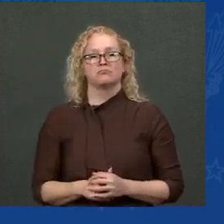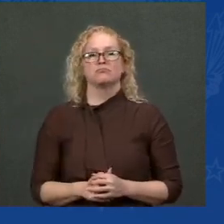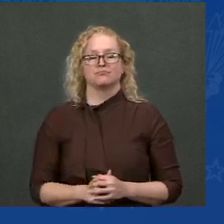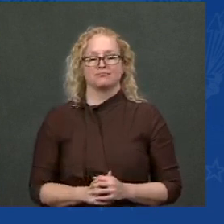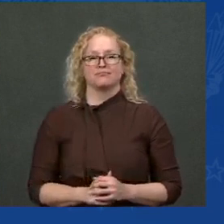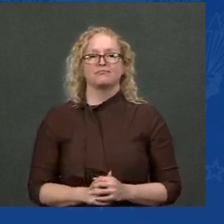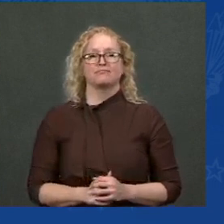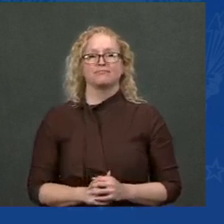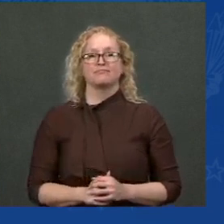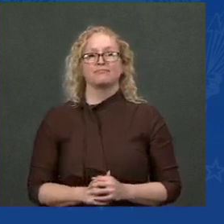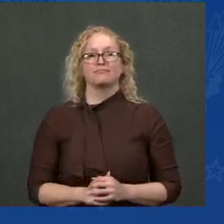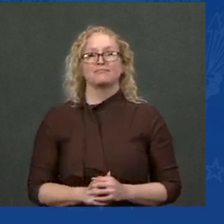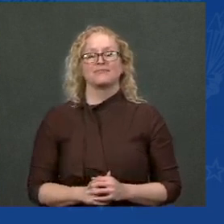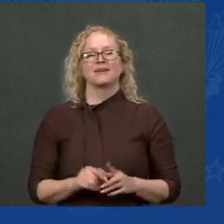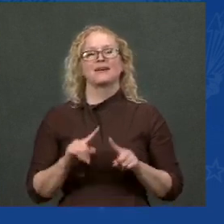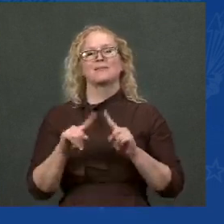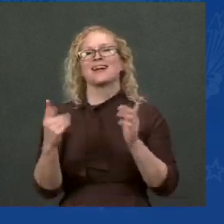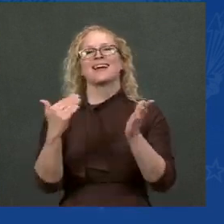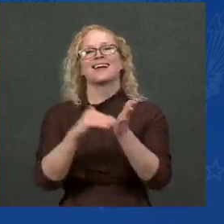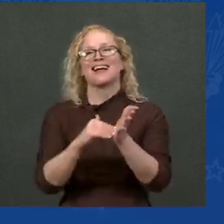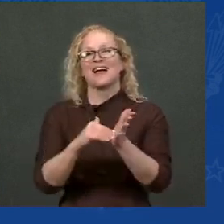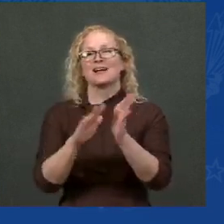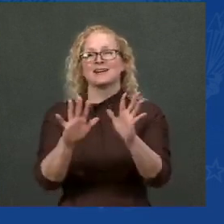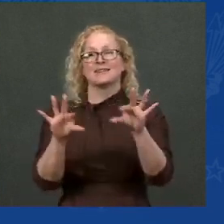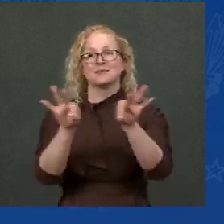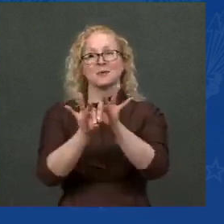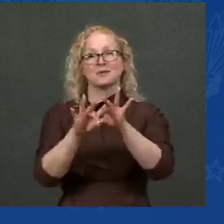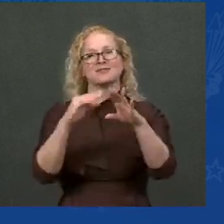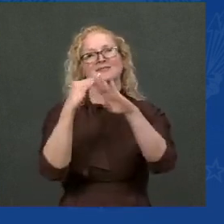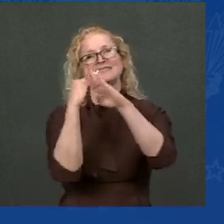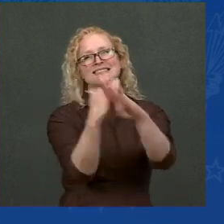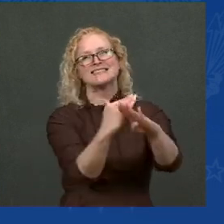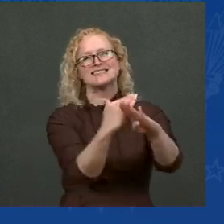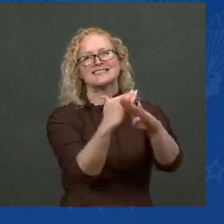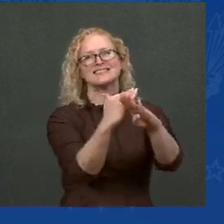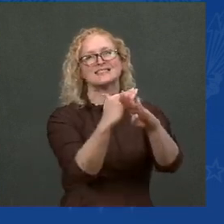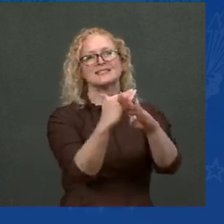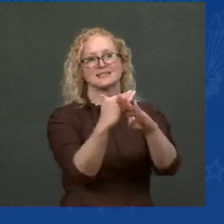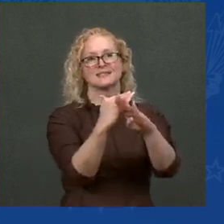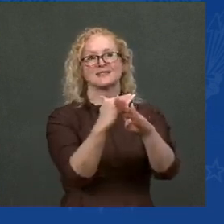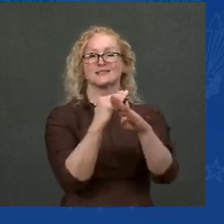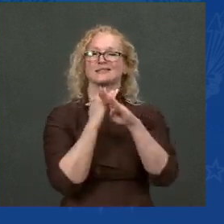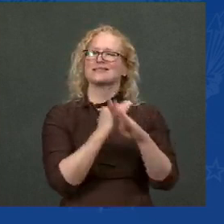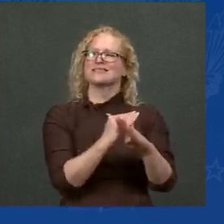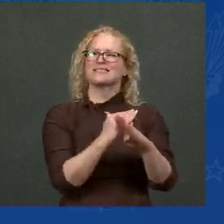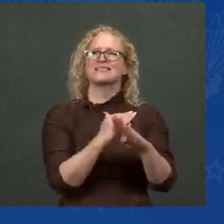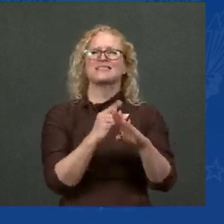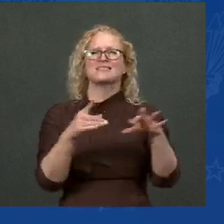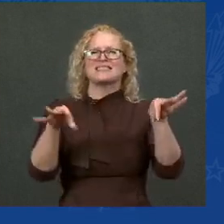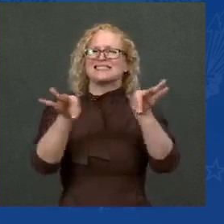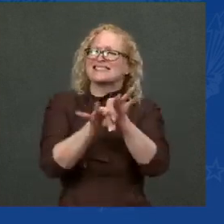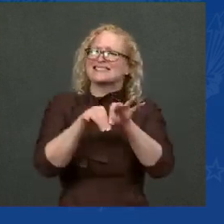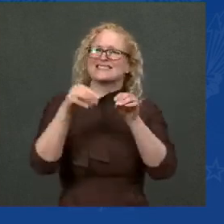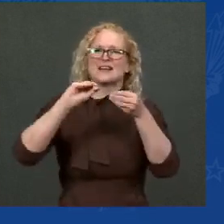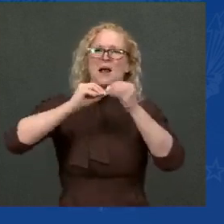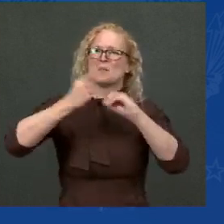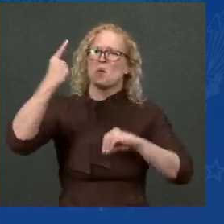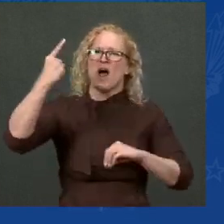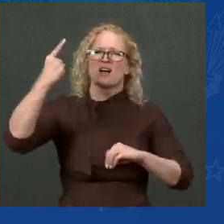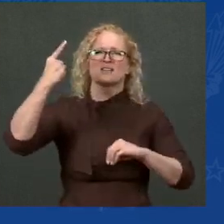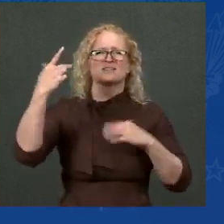prevent infections, not wait to treat them once they happen. And vaccination remains the best way to do that.